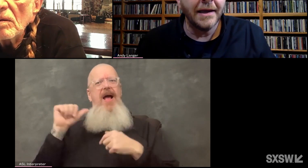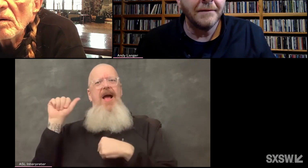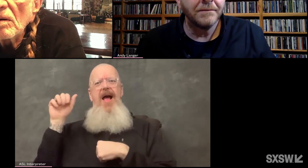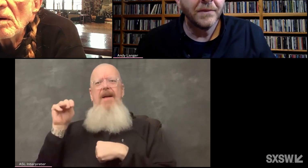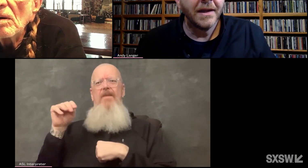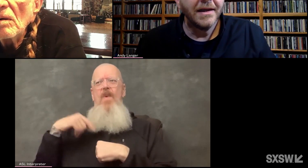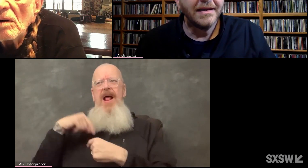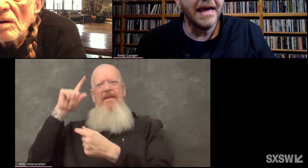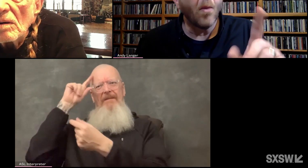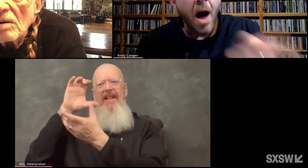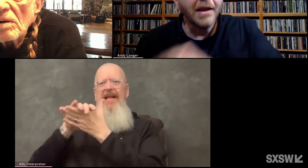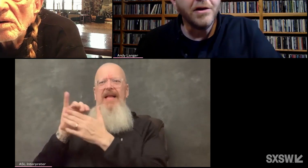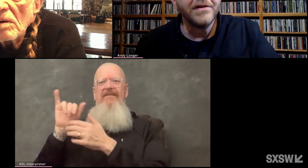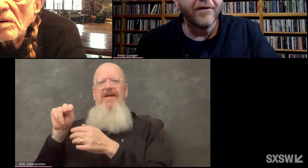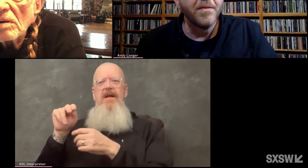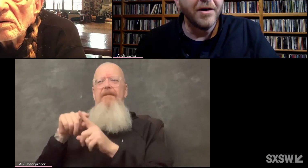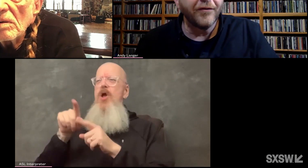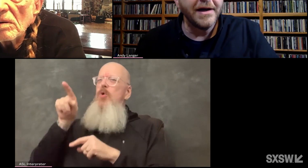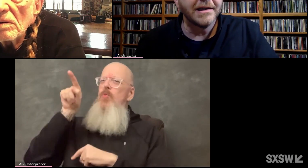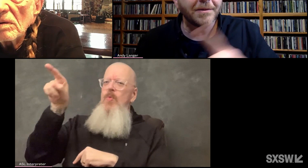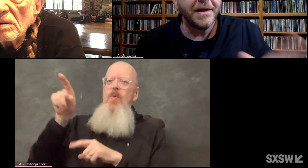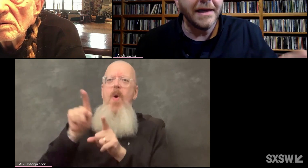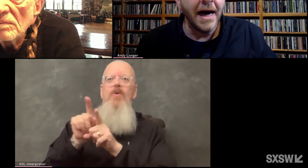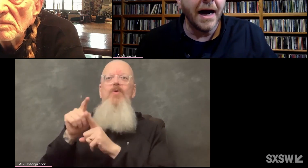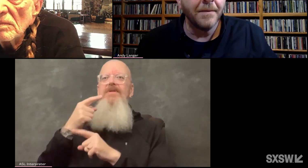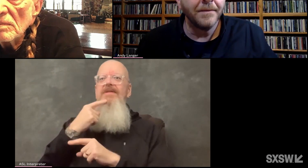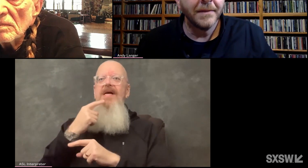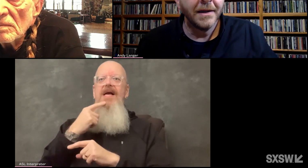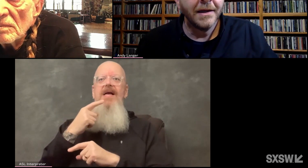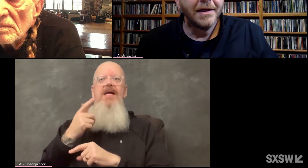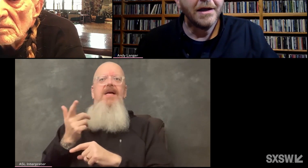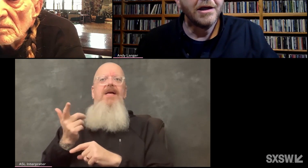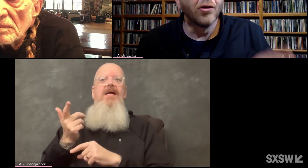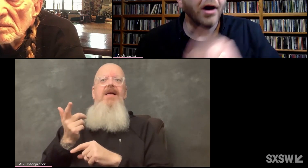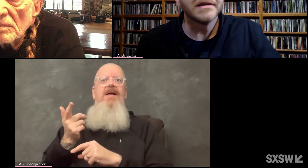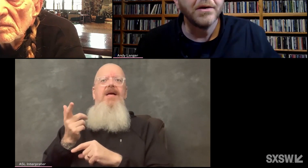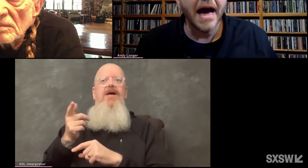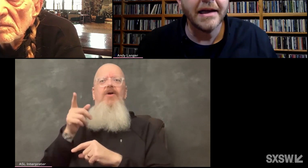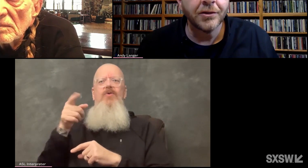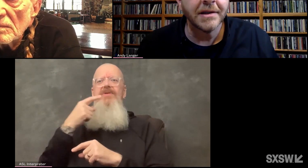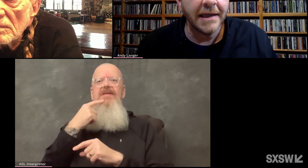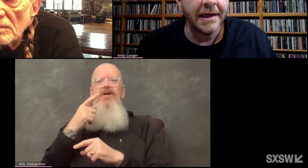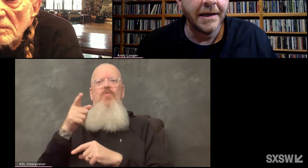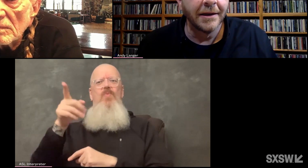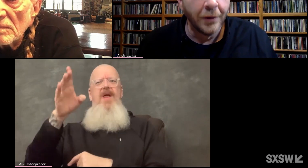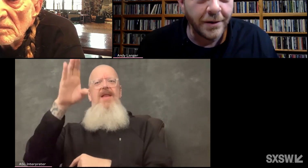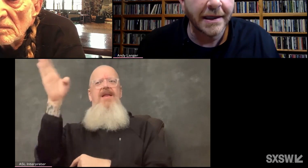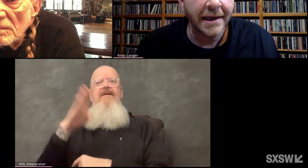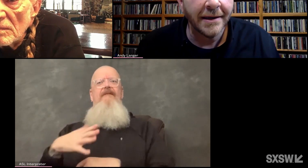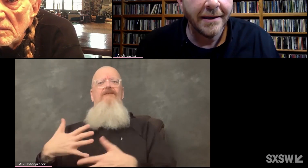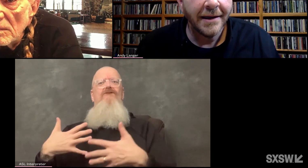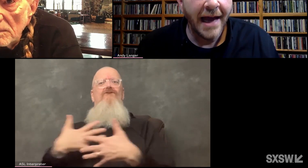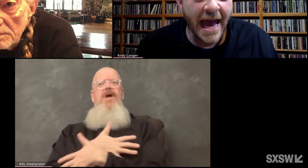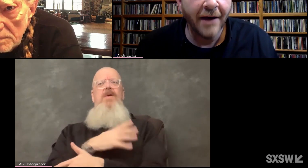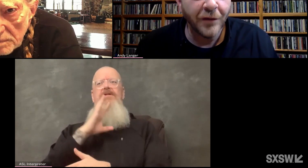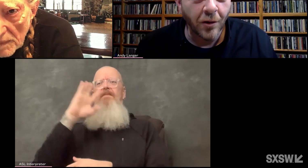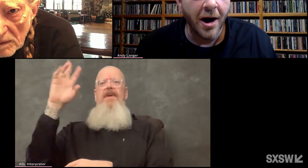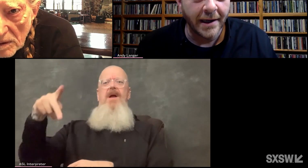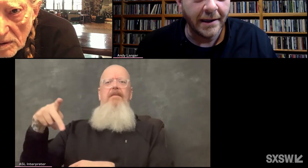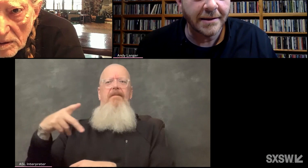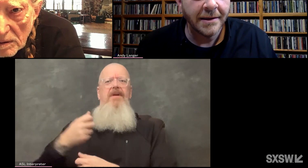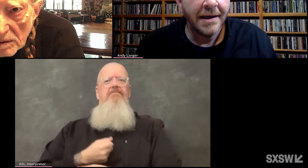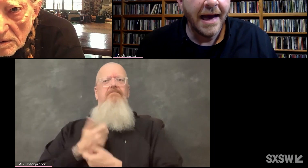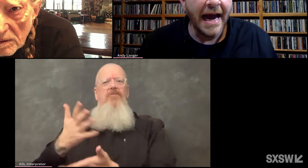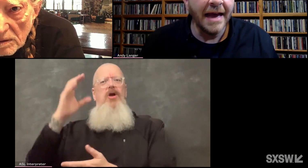say that while you've never been afraid to speak up, you're also not interested in losing half